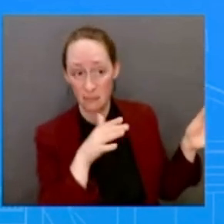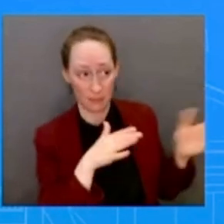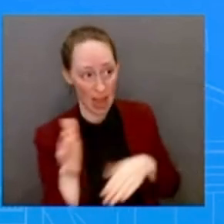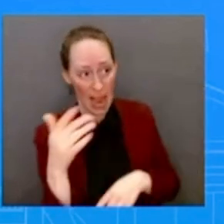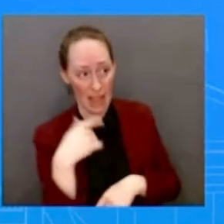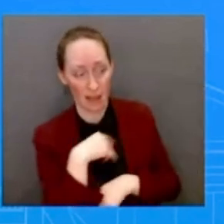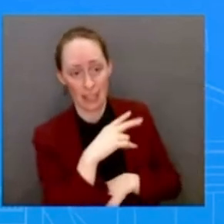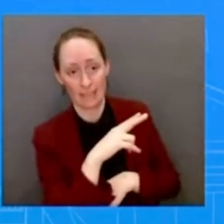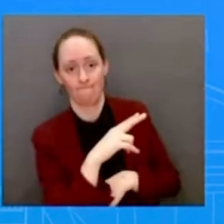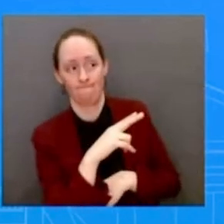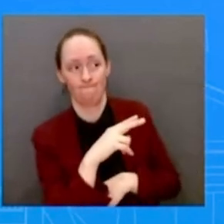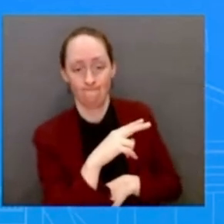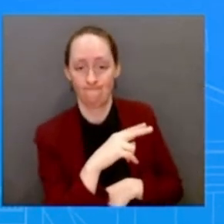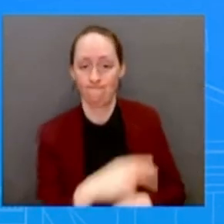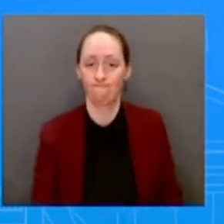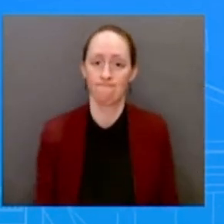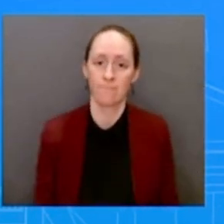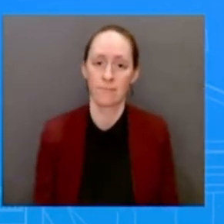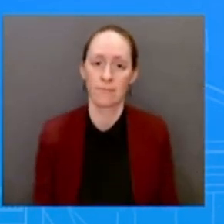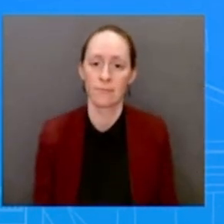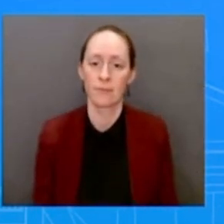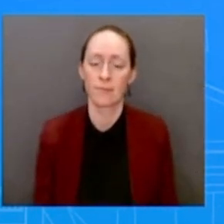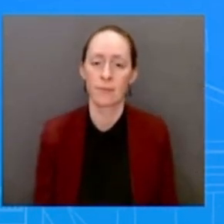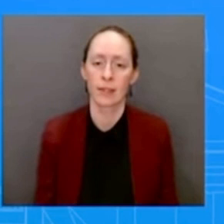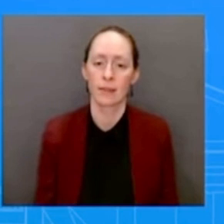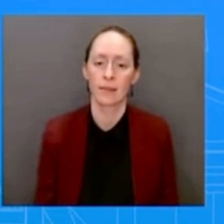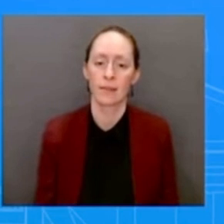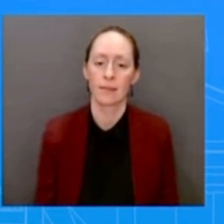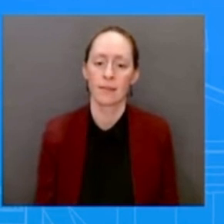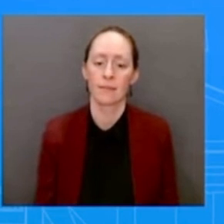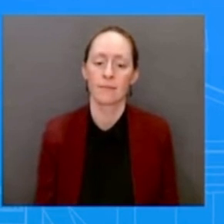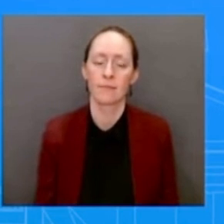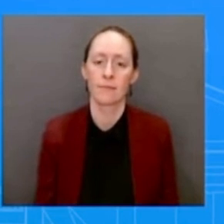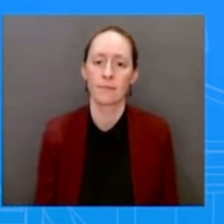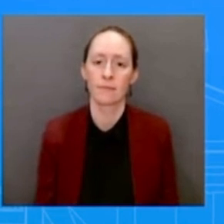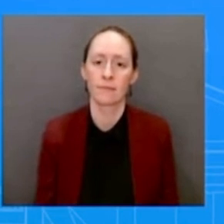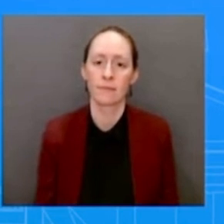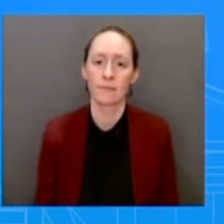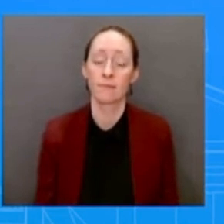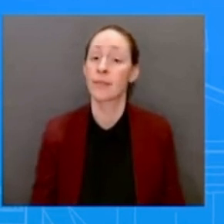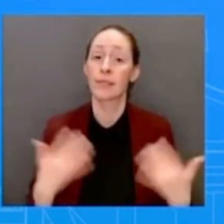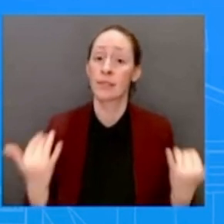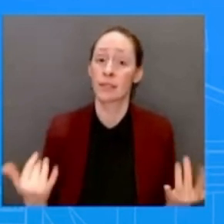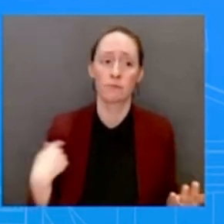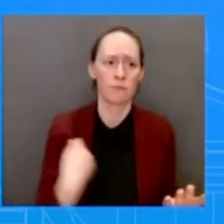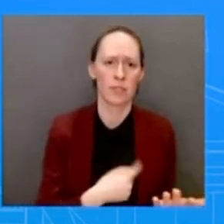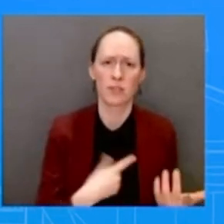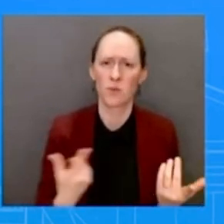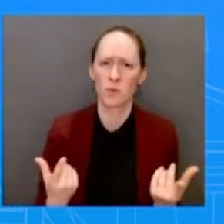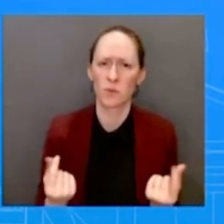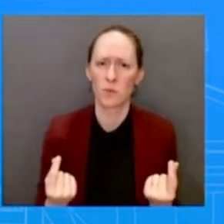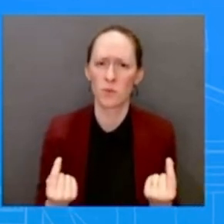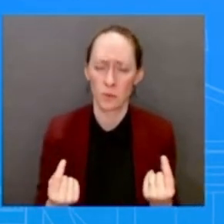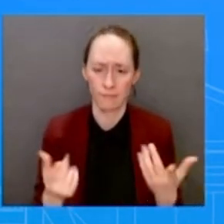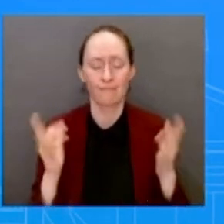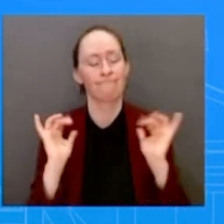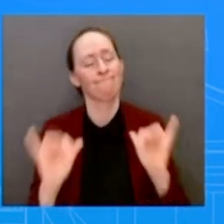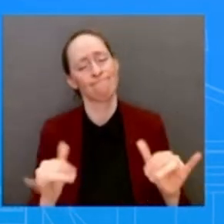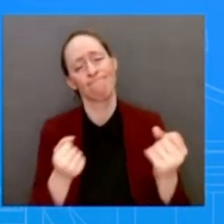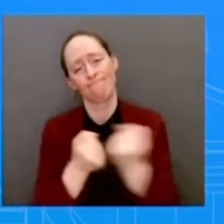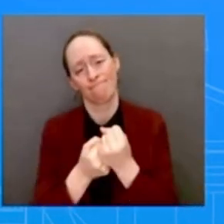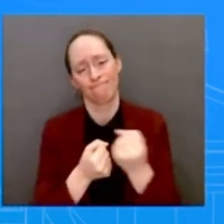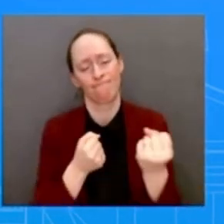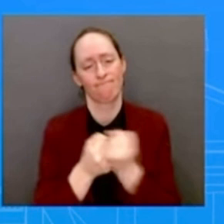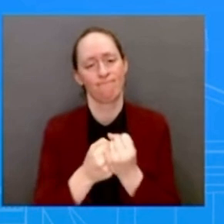not. And so what we're going to continue to do is support Ukraine the best way that we can. We just announced – I just laid out a